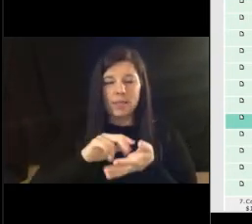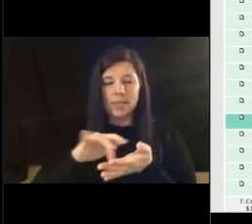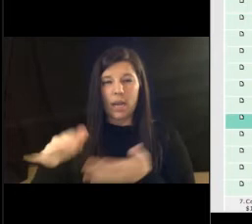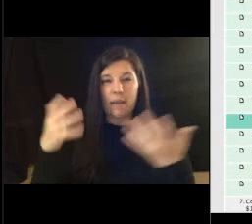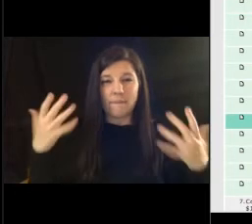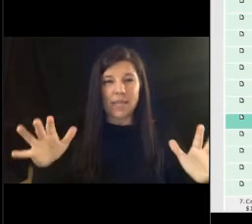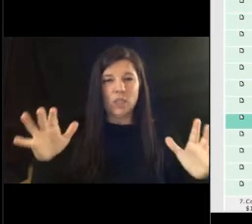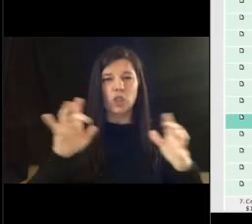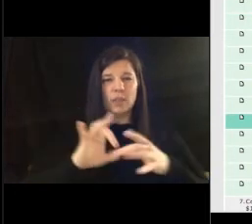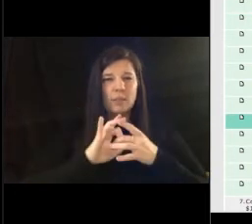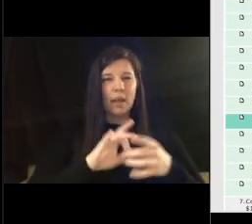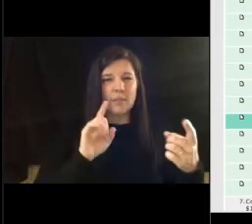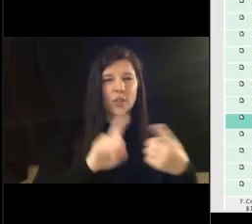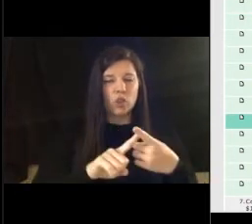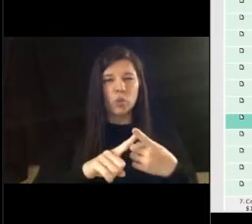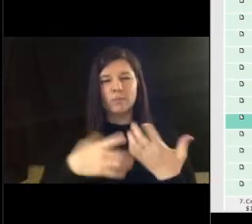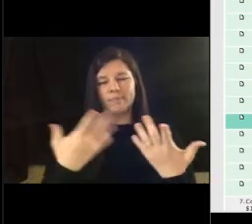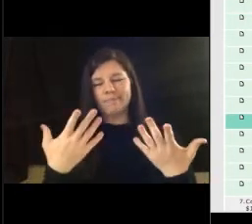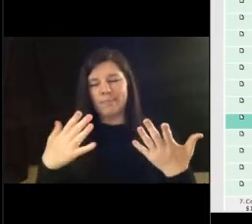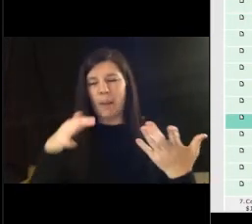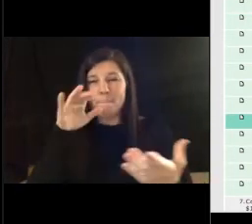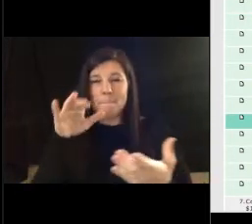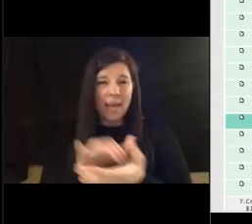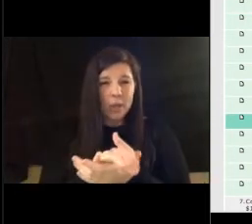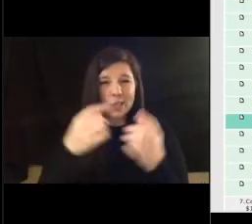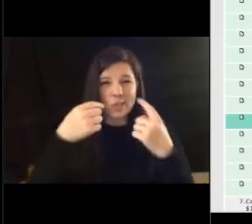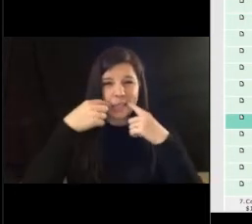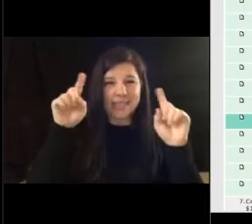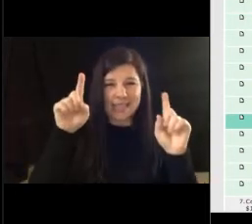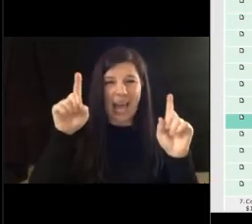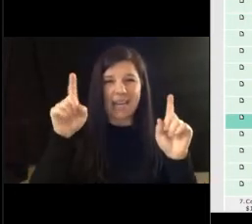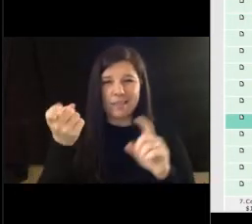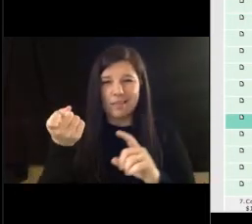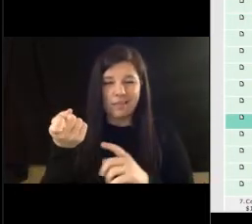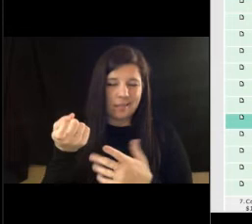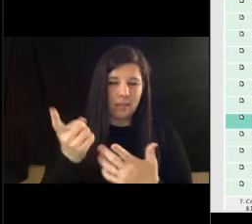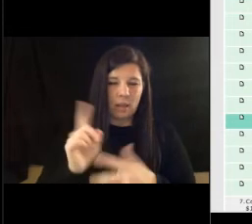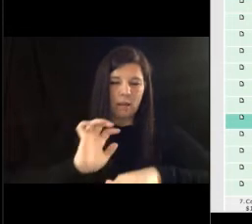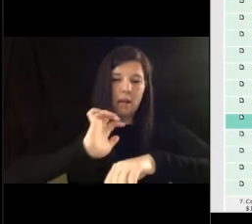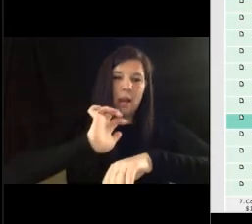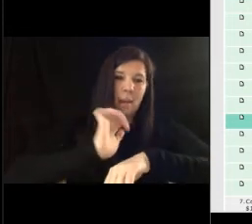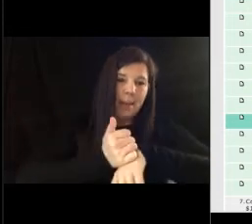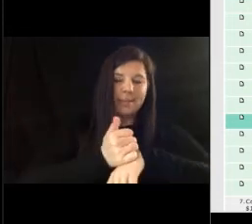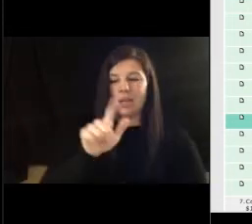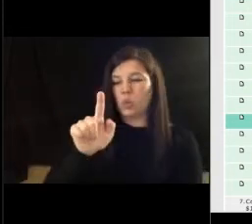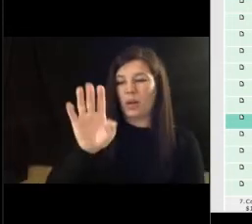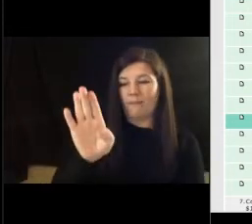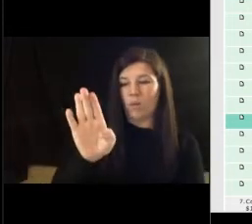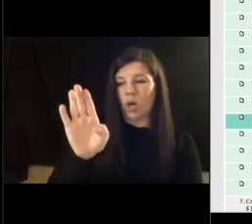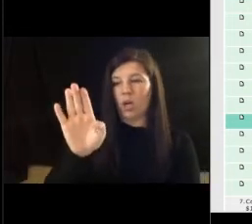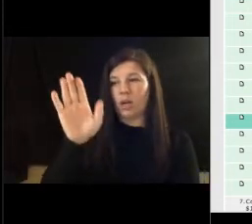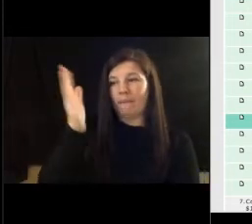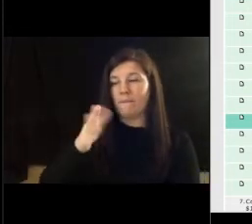specific to uh the marital success rate or the american marital status based on 24 48 versus 24